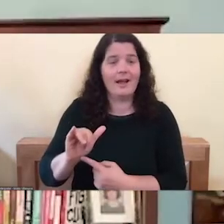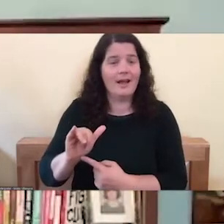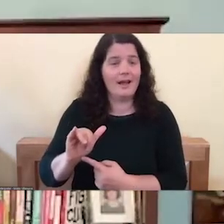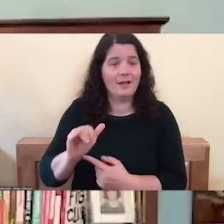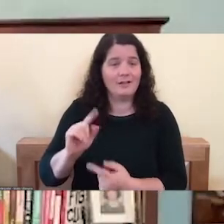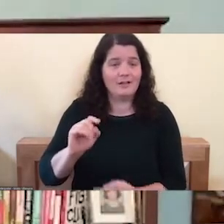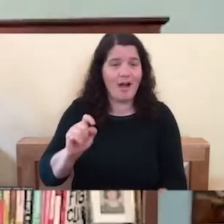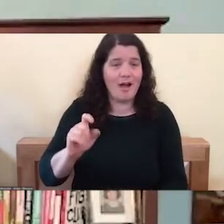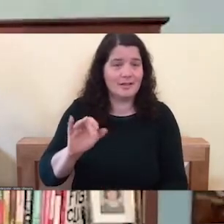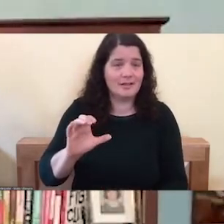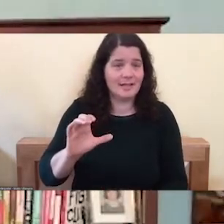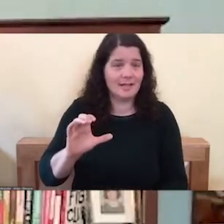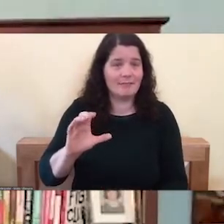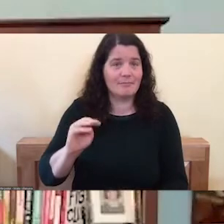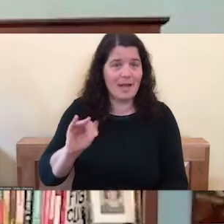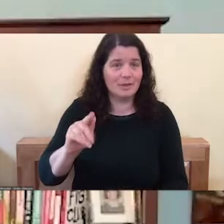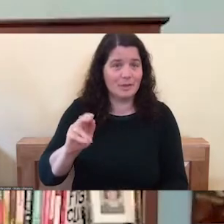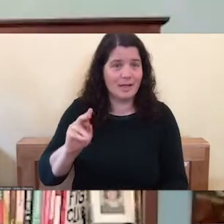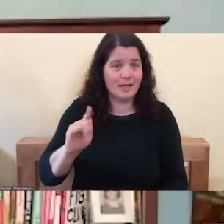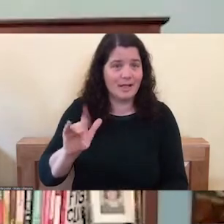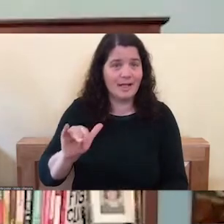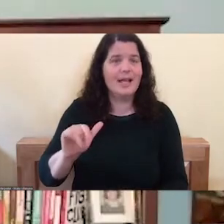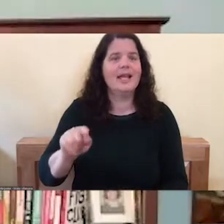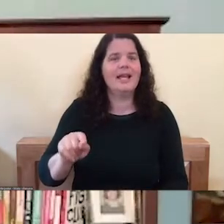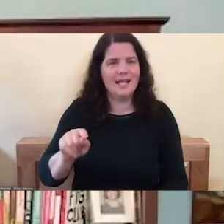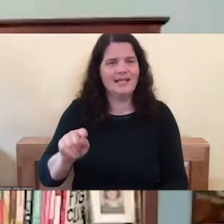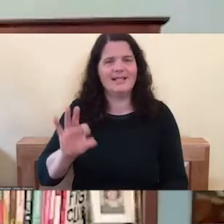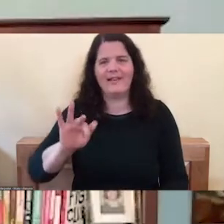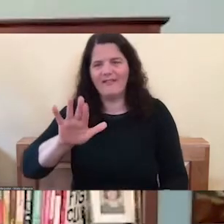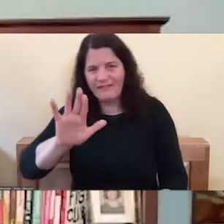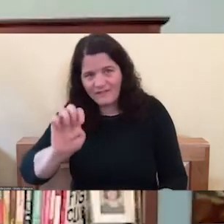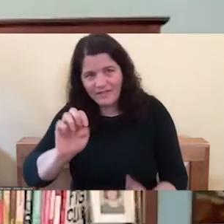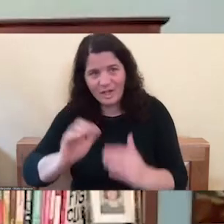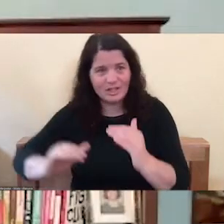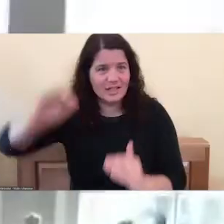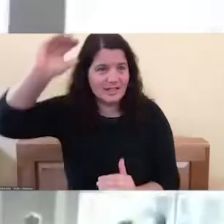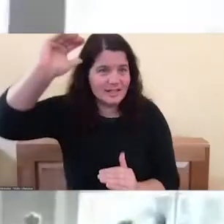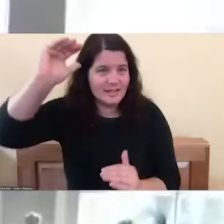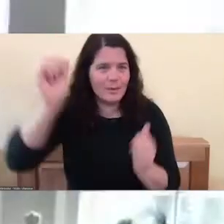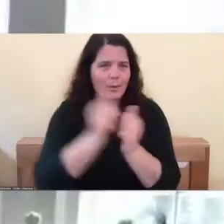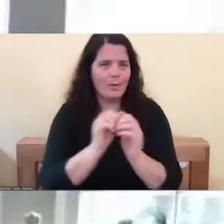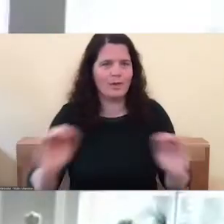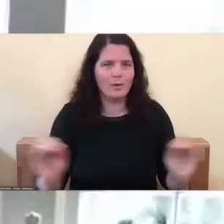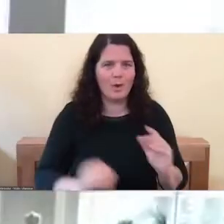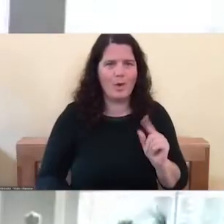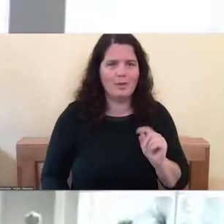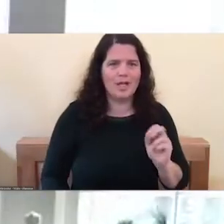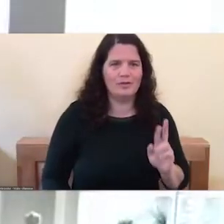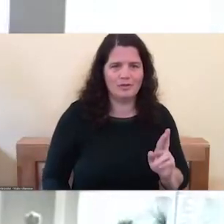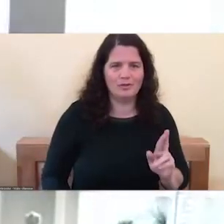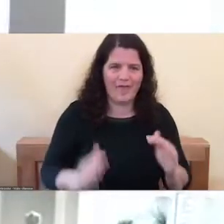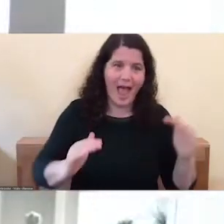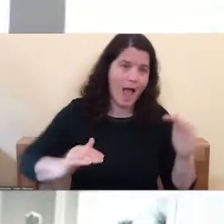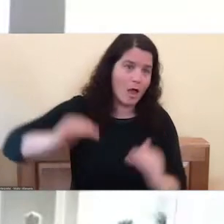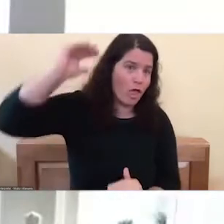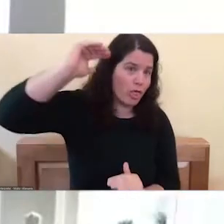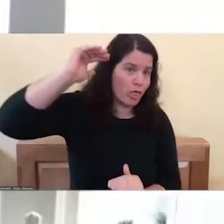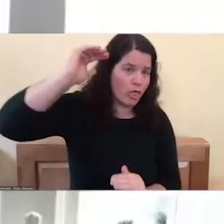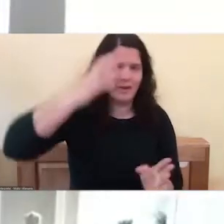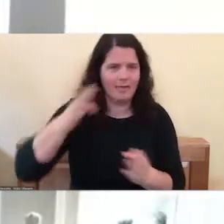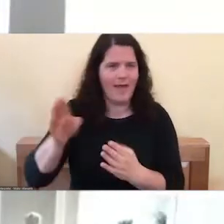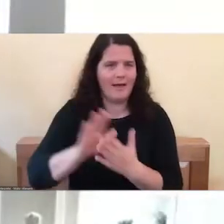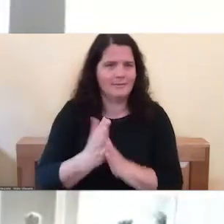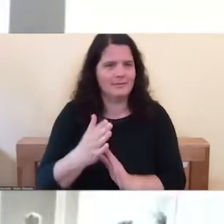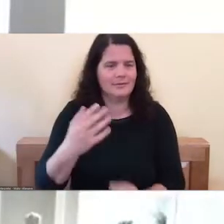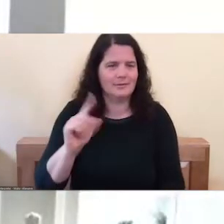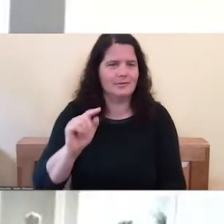the open heartedness and that harms everyone. Right. Um, you know, somebody was asking, uh, this is